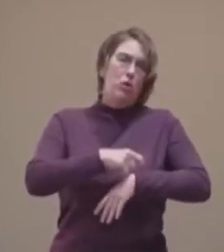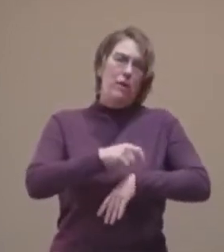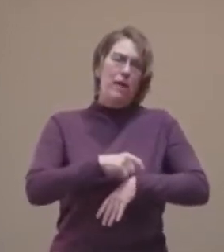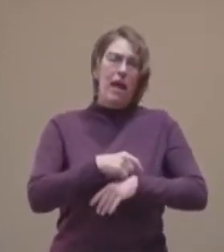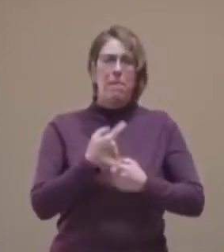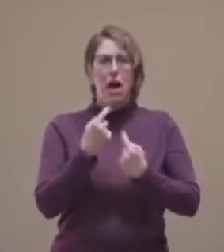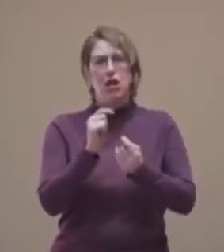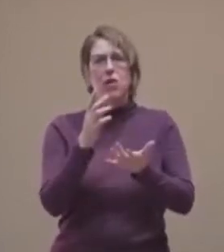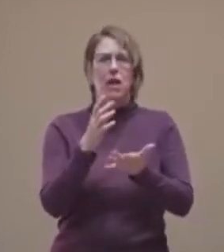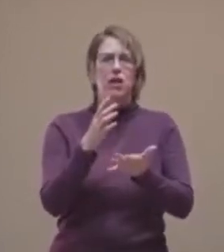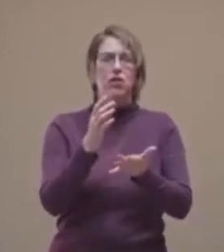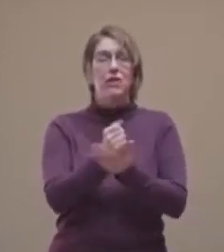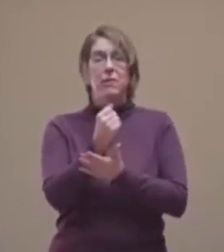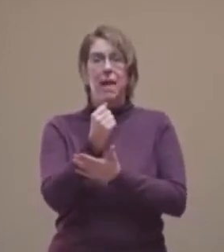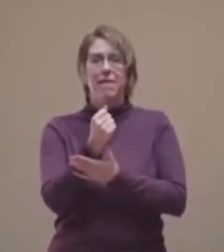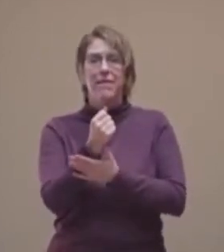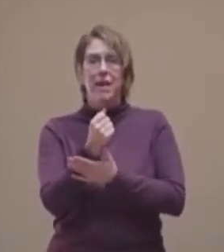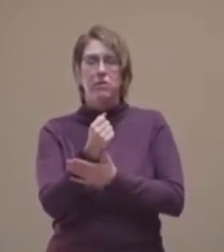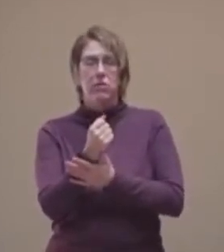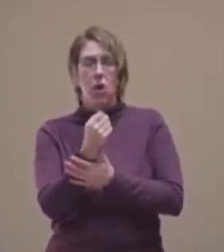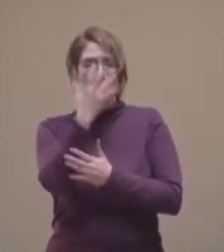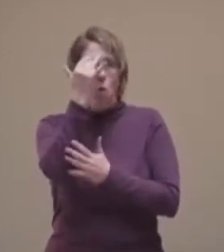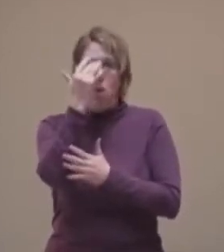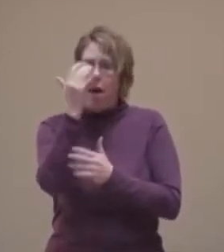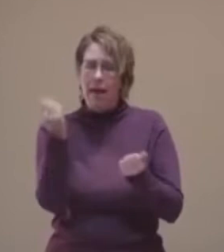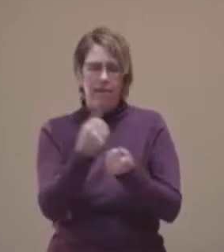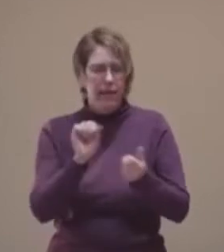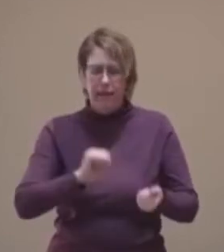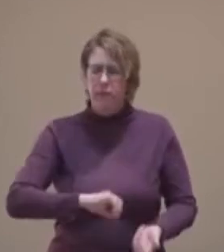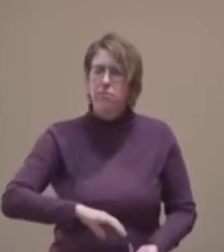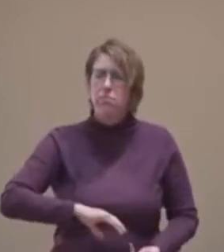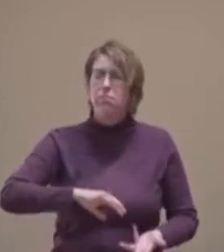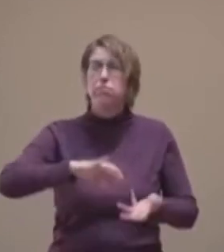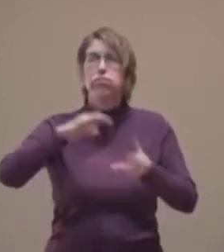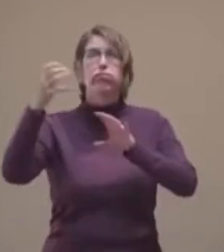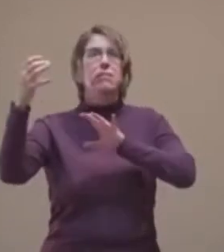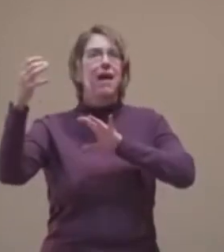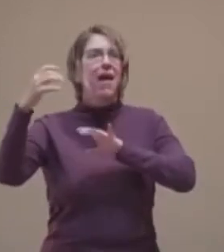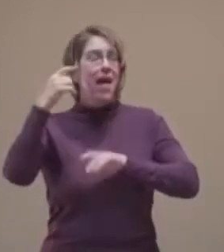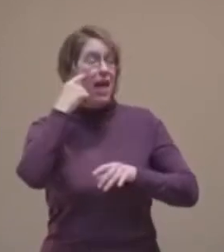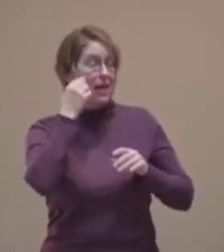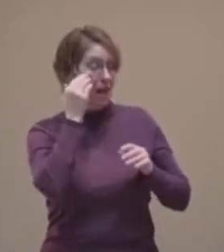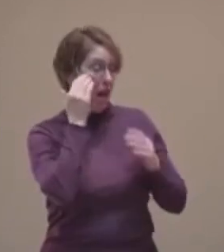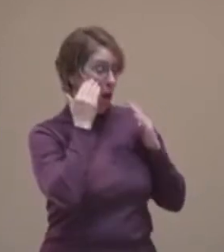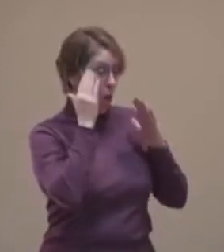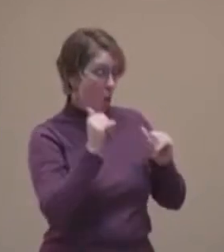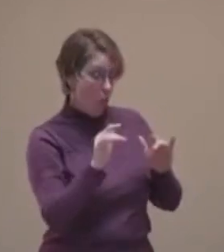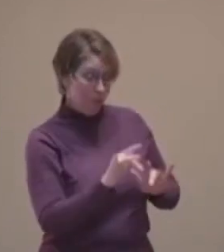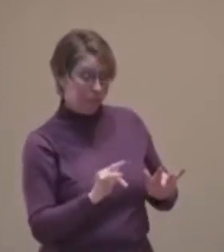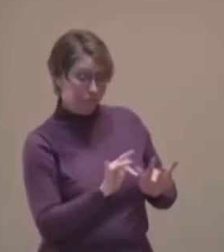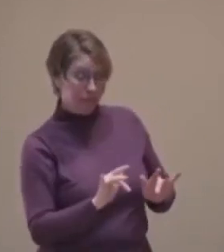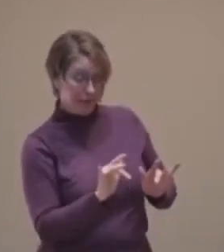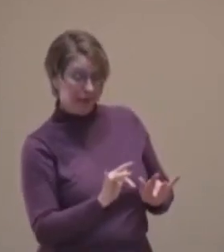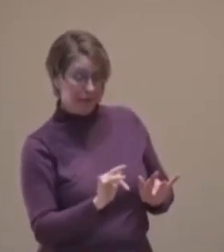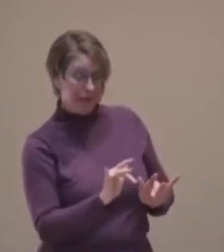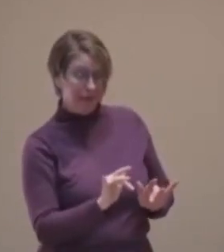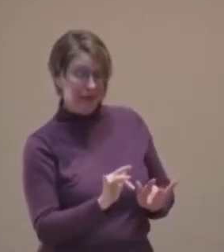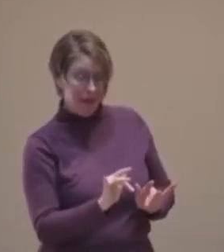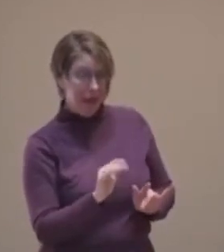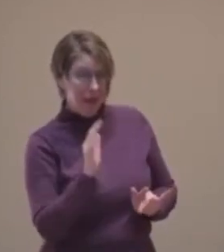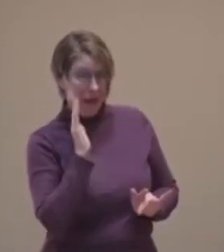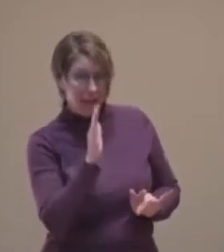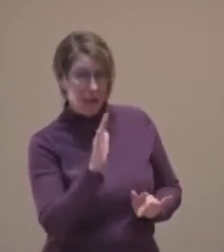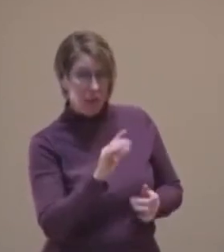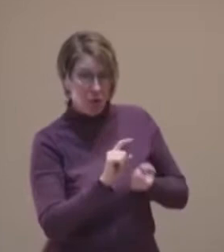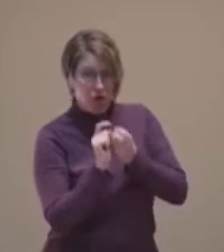chaotic moment, in hopes that playing it would release some of the tension that was brewing with their argumentative three-year